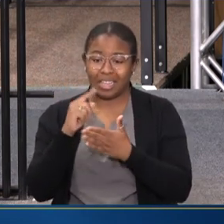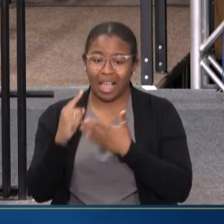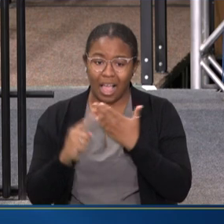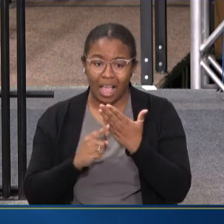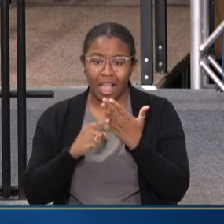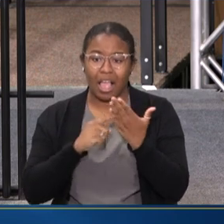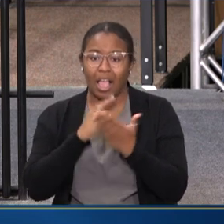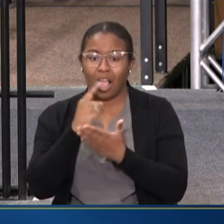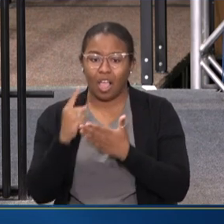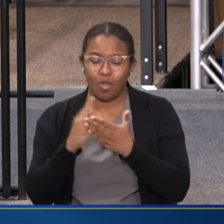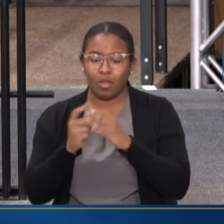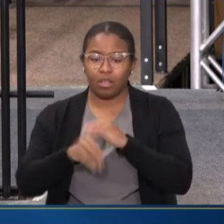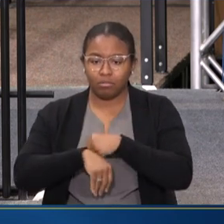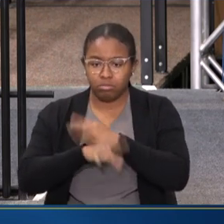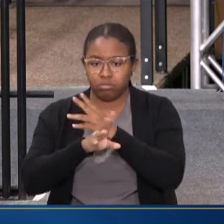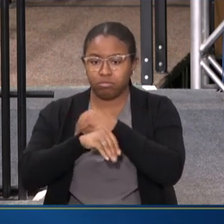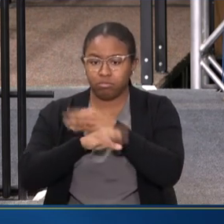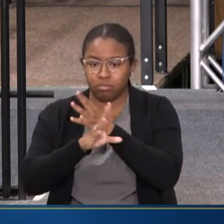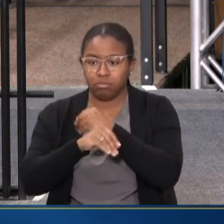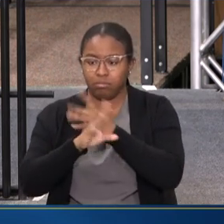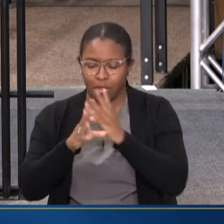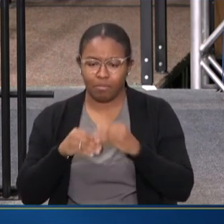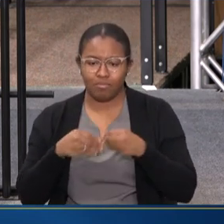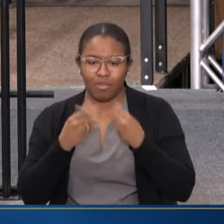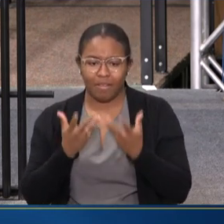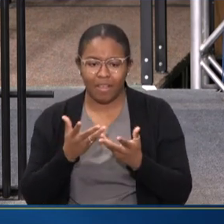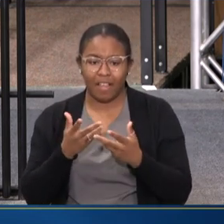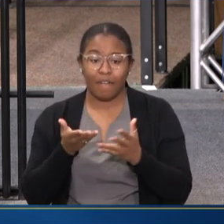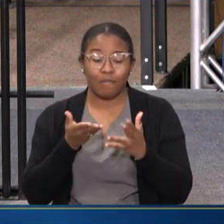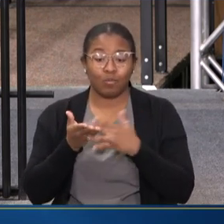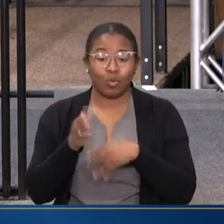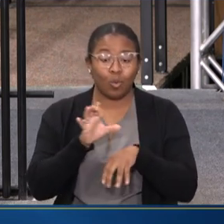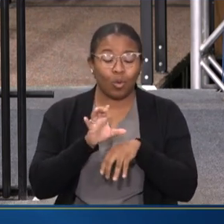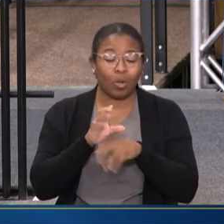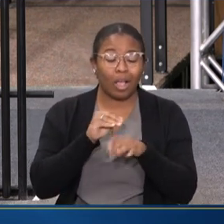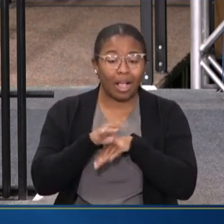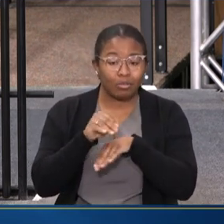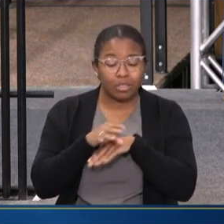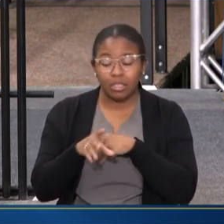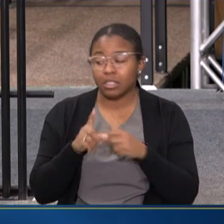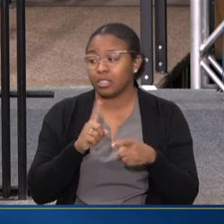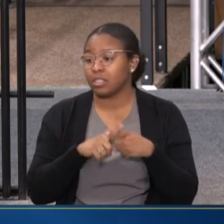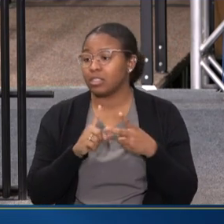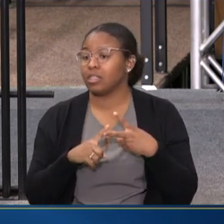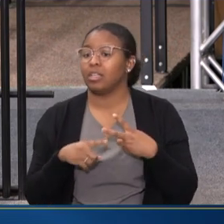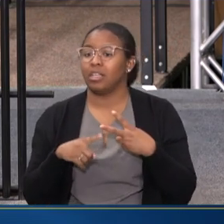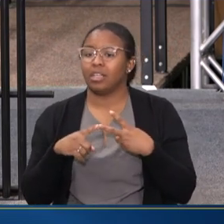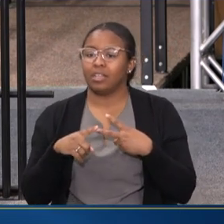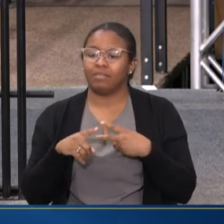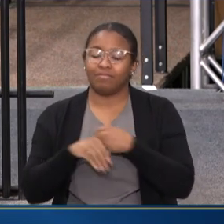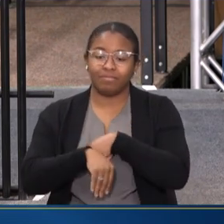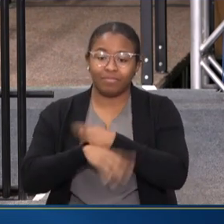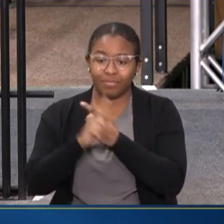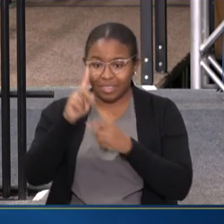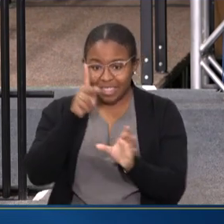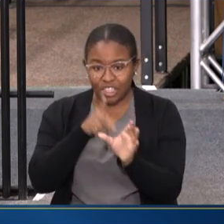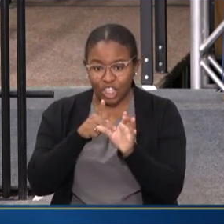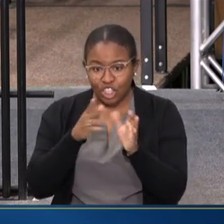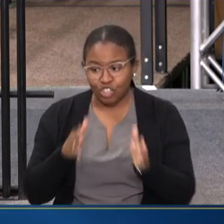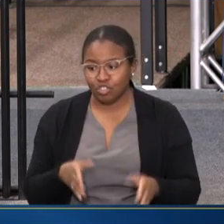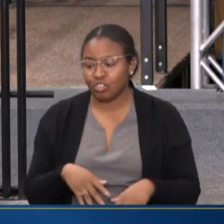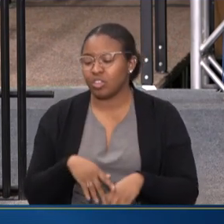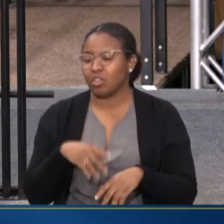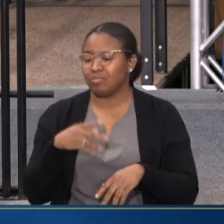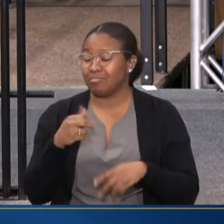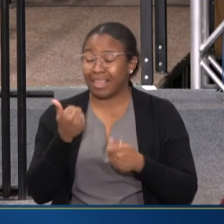TELEHEALTH, EITHER THROUGH COUNSELING, TELEPSYCHIATRY, YOU NAME